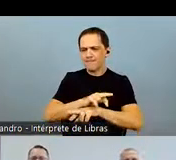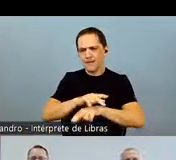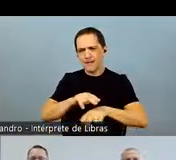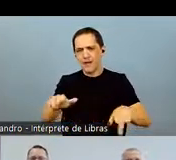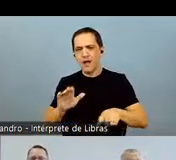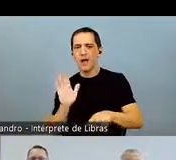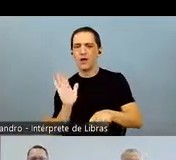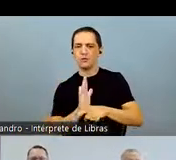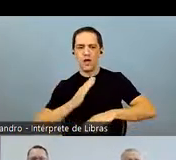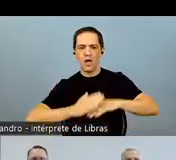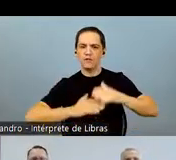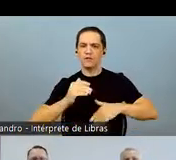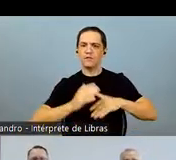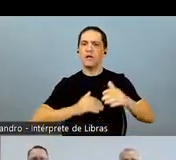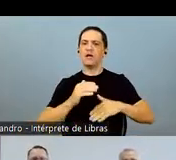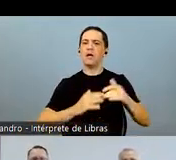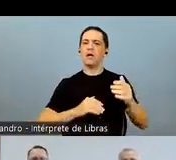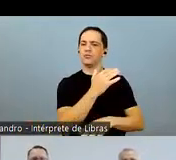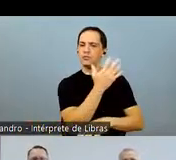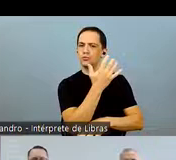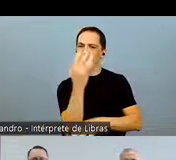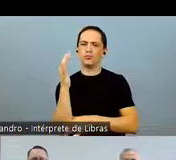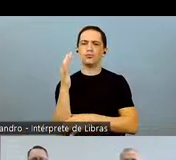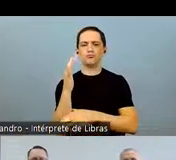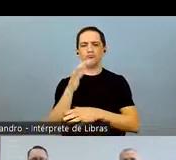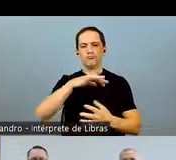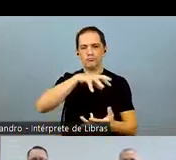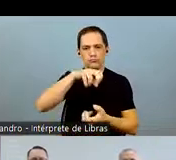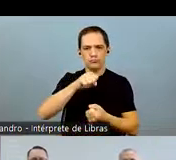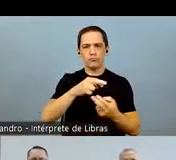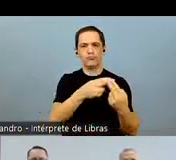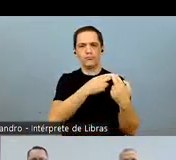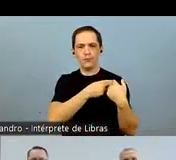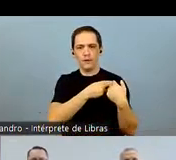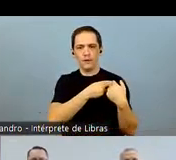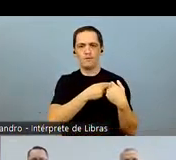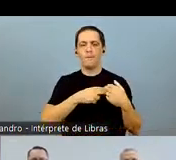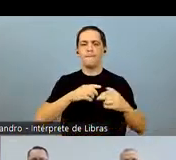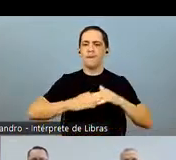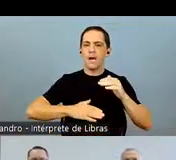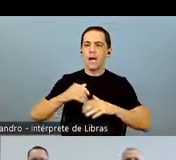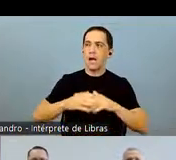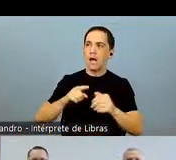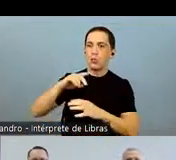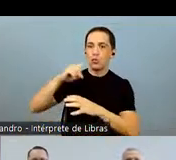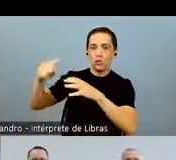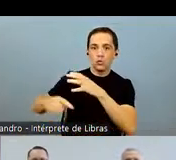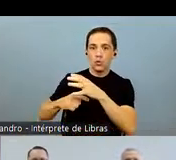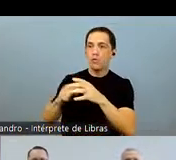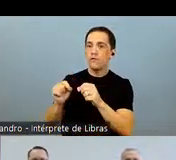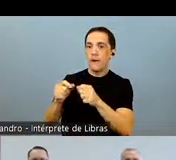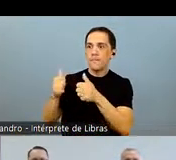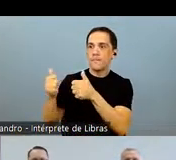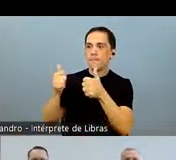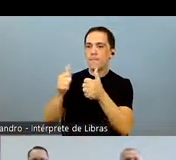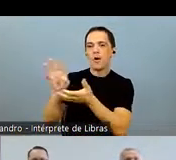to make its activities sustainable and responsible. SLC adopts